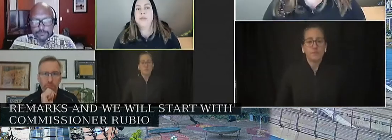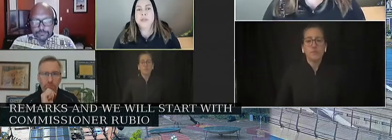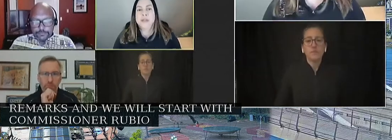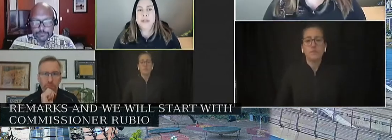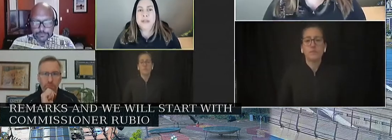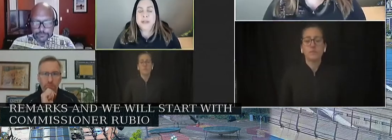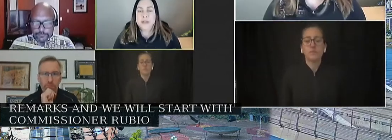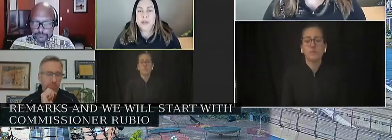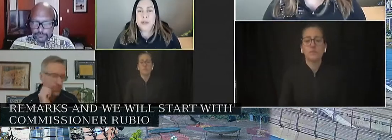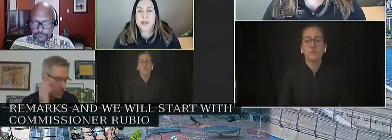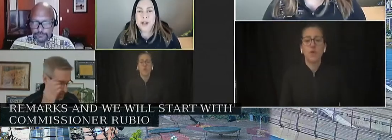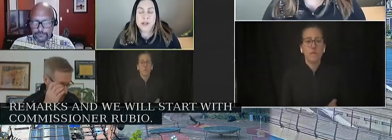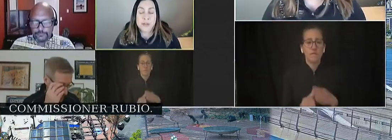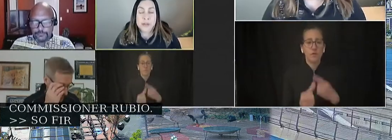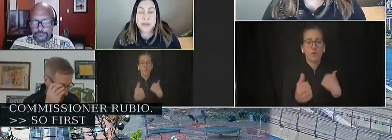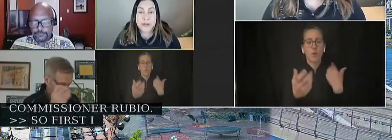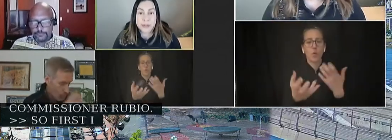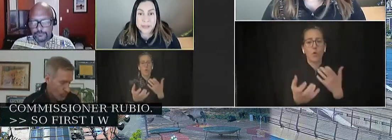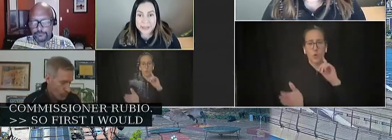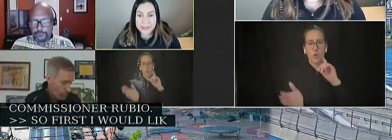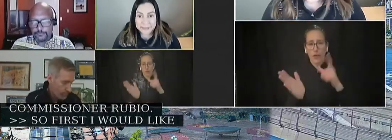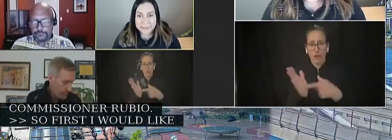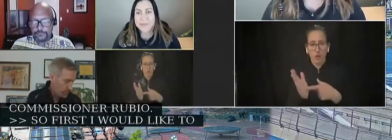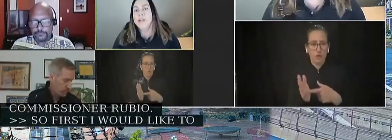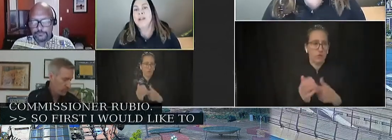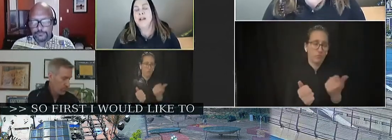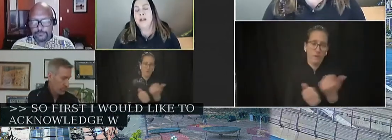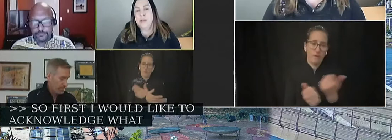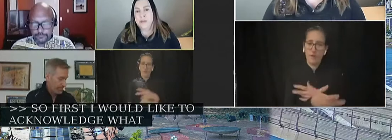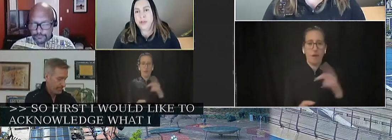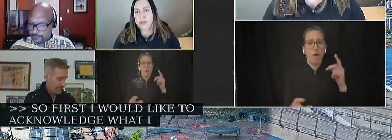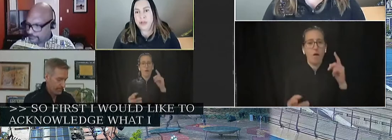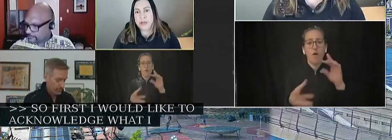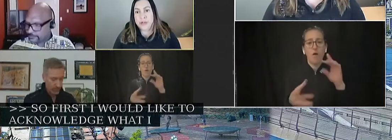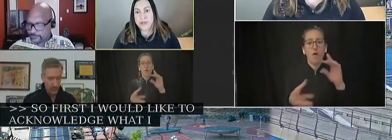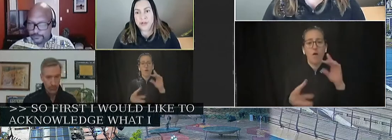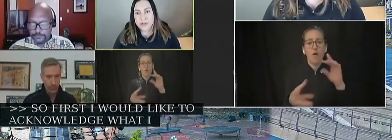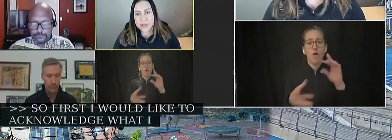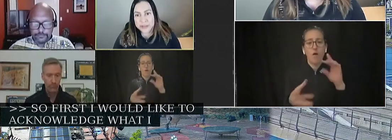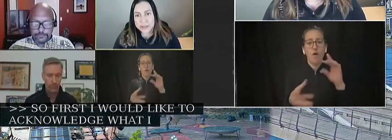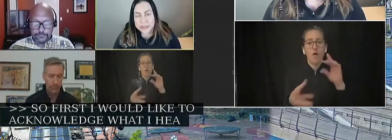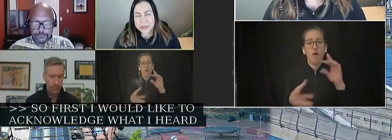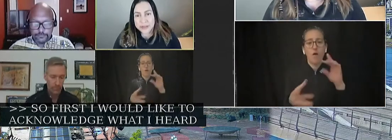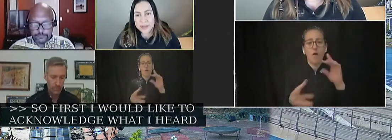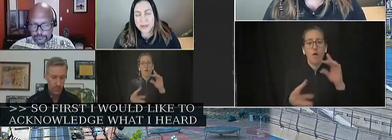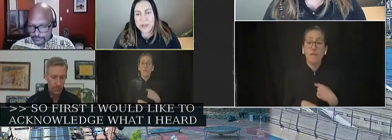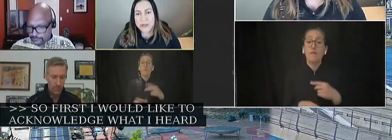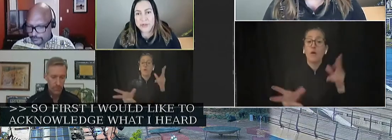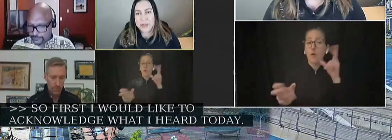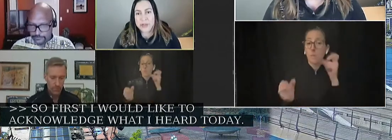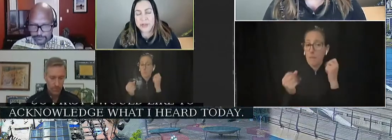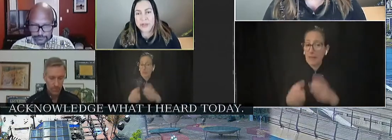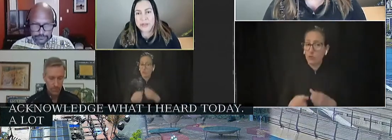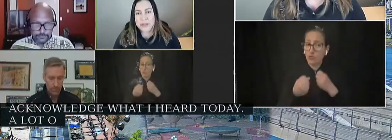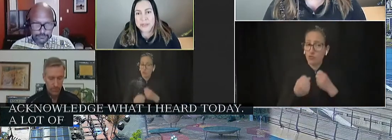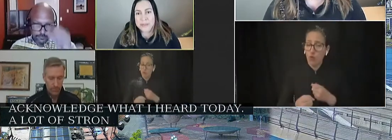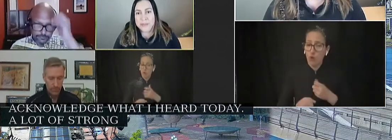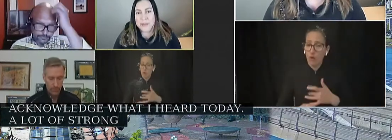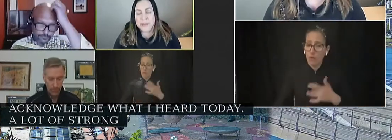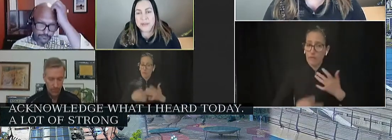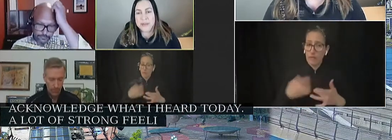So first I would like to acknowledge what I heard today. I have heard a lot of strong feelings. A lot of